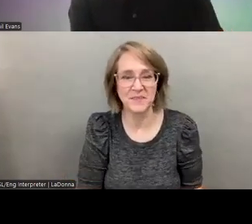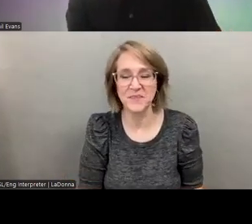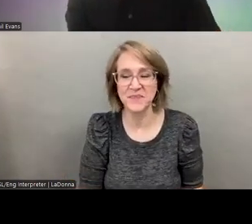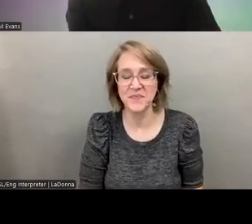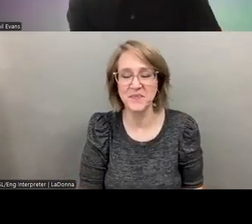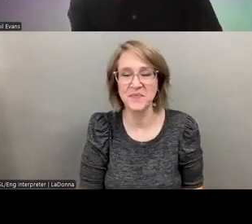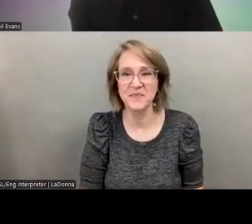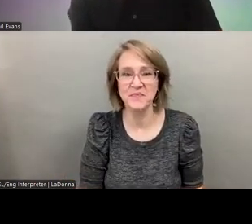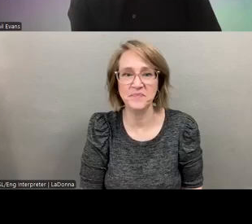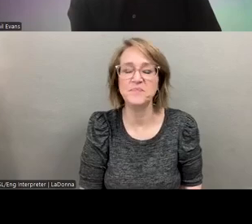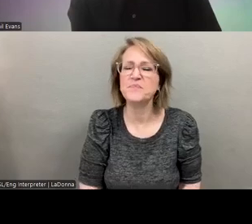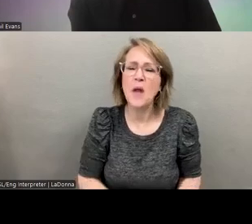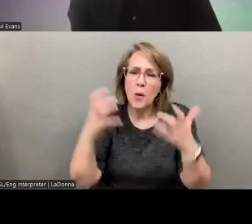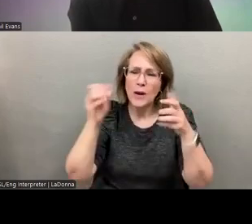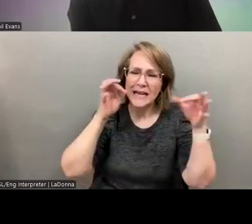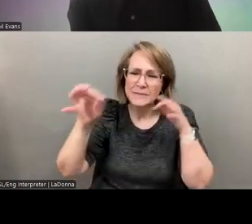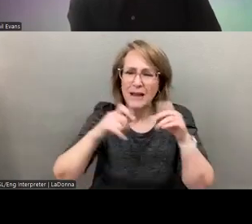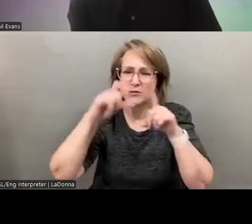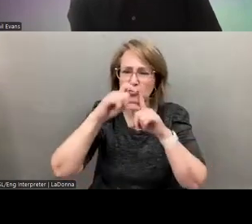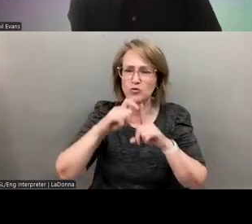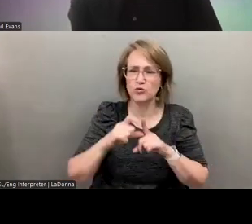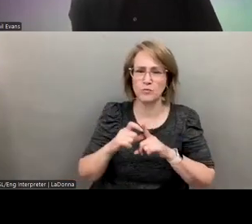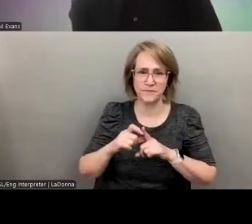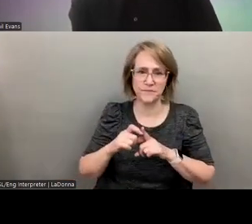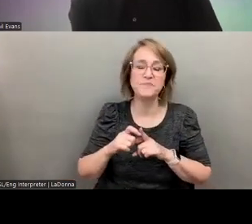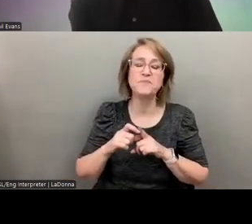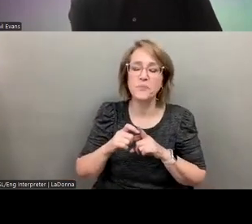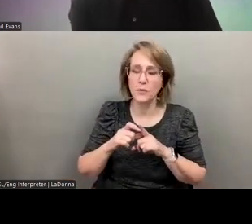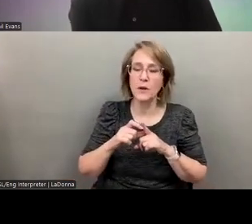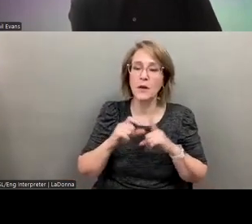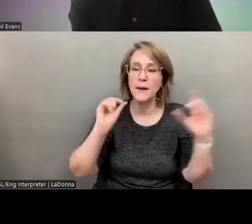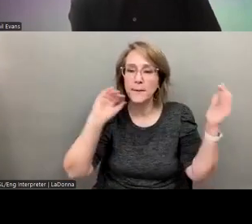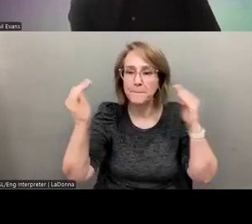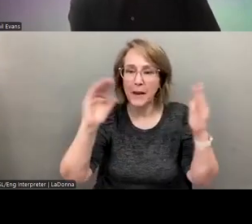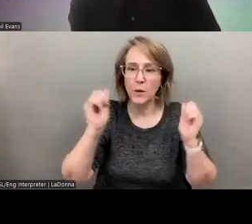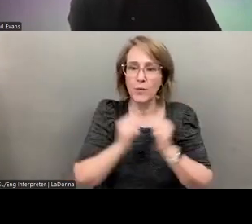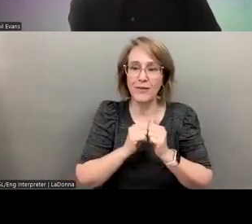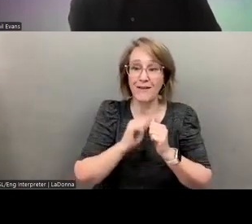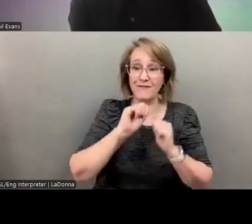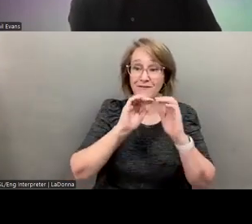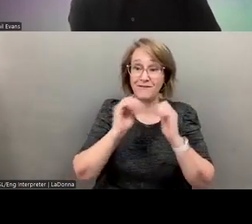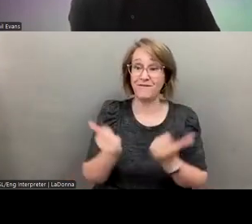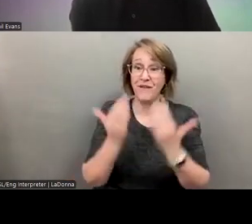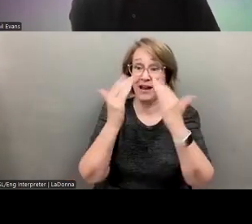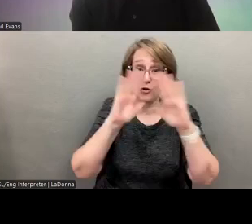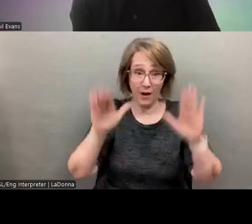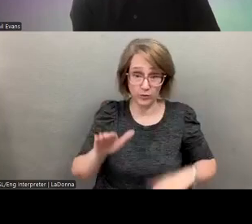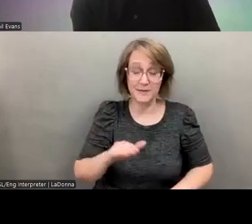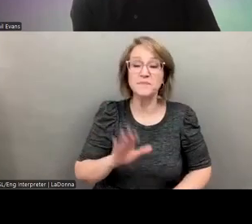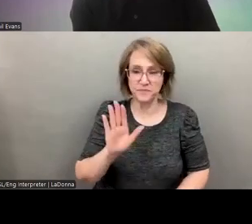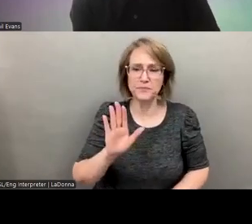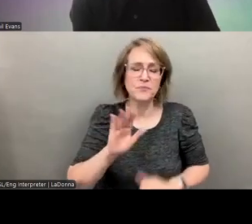So let, let's talk about this parallel with the firehouse and let's start with how we think